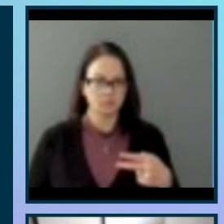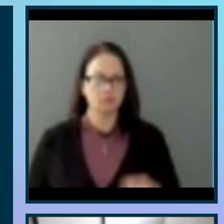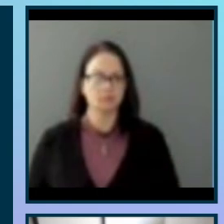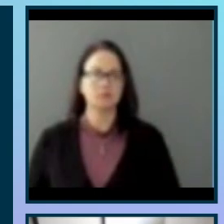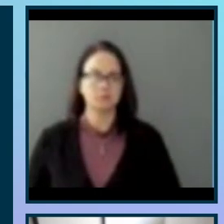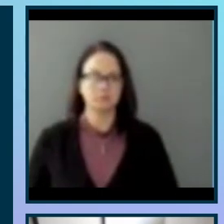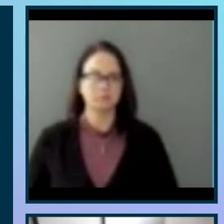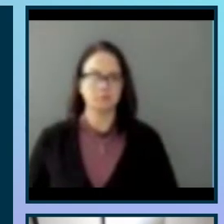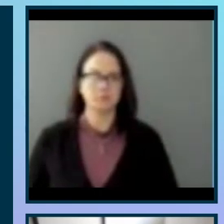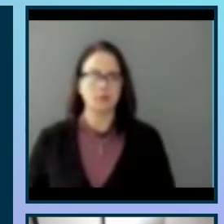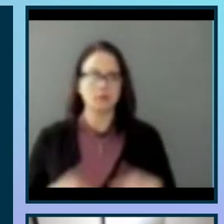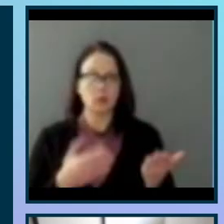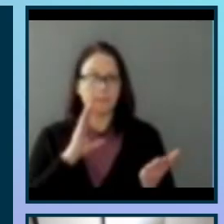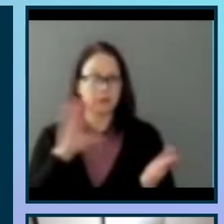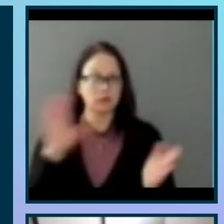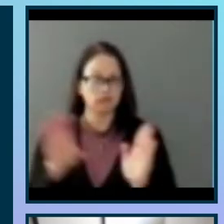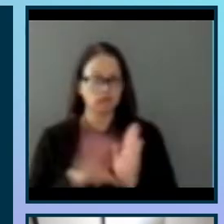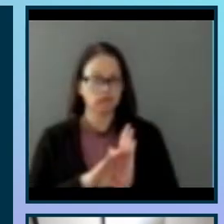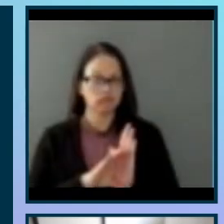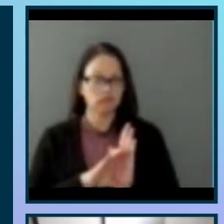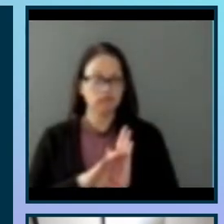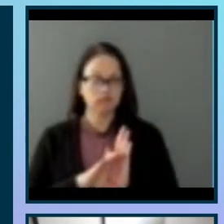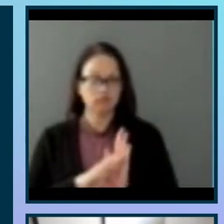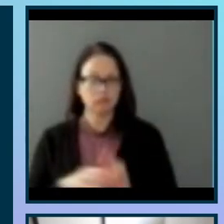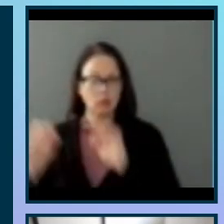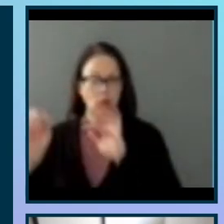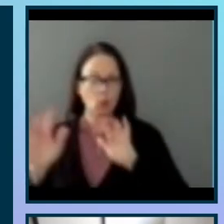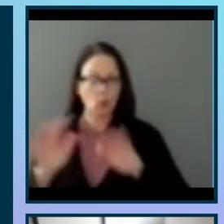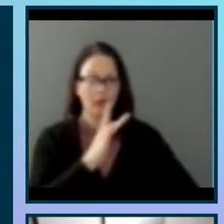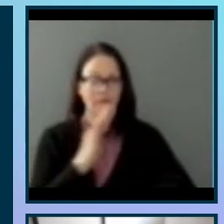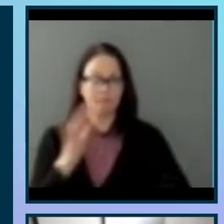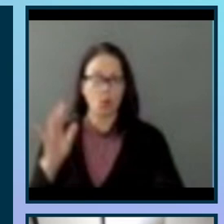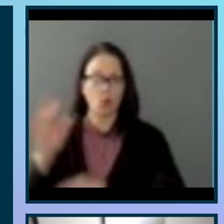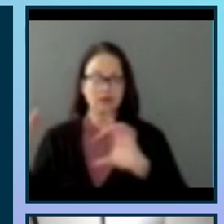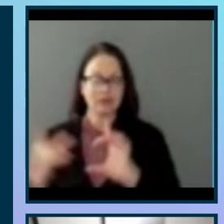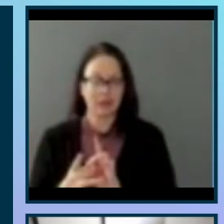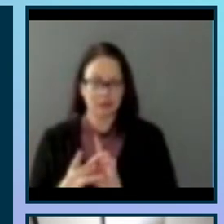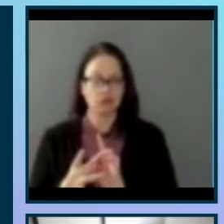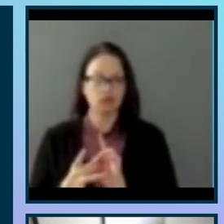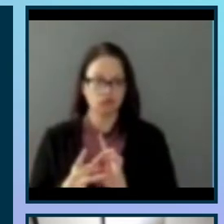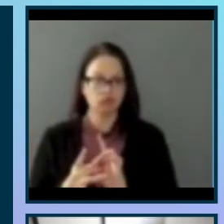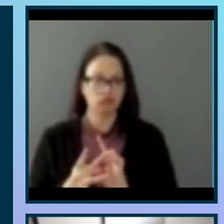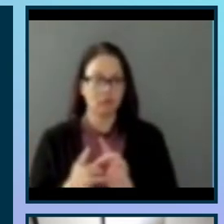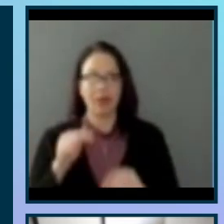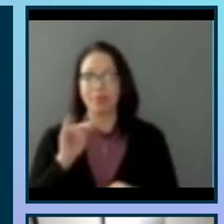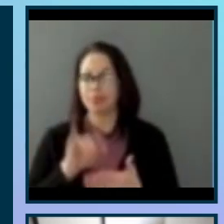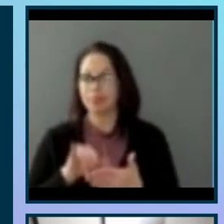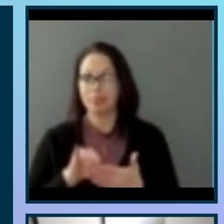So here I have an image of the Rainforest connection. It is the landing page.